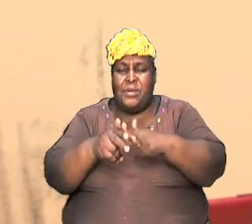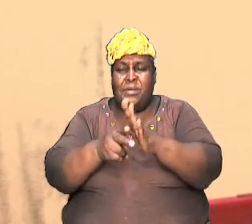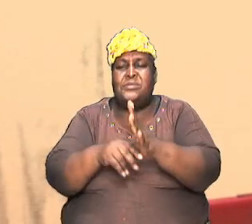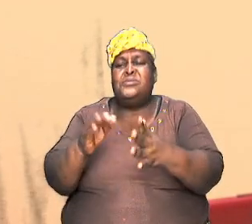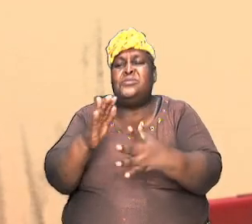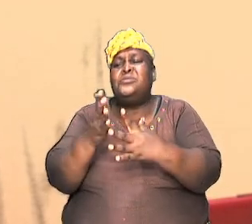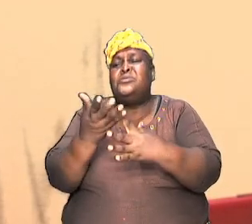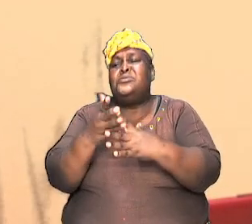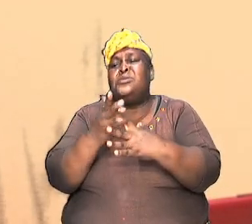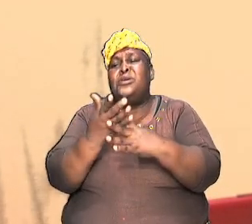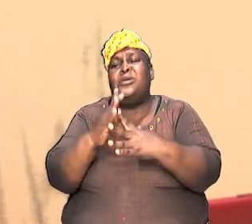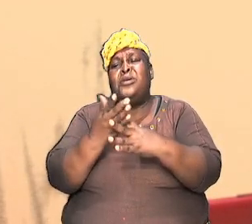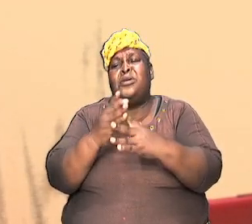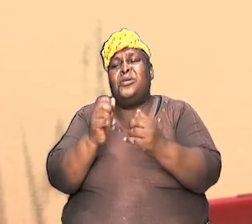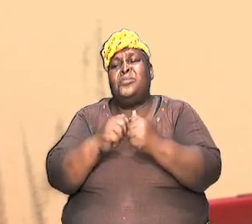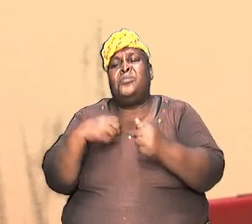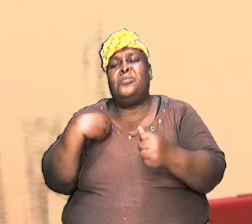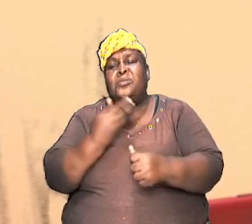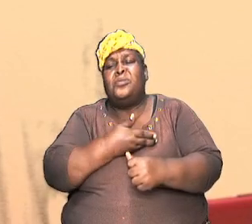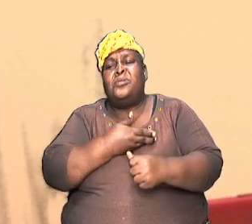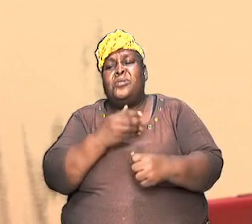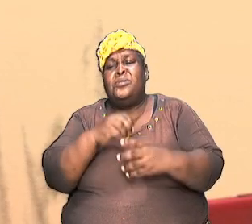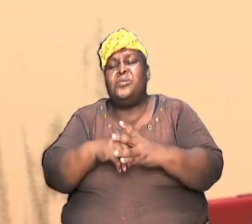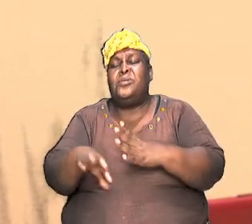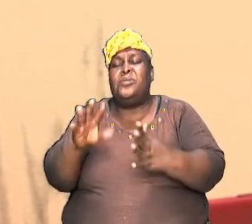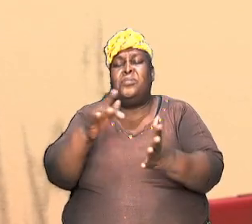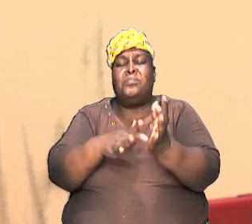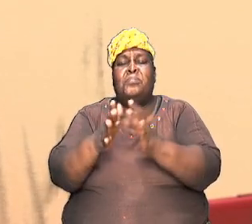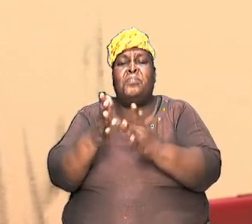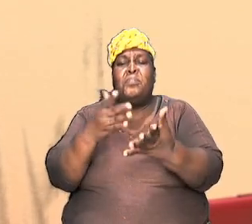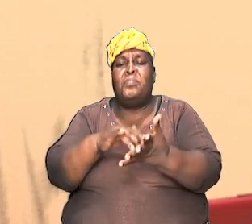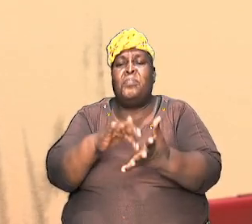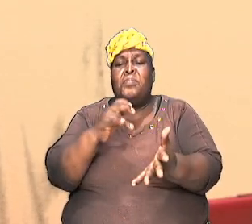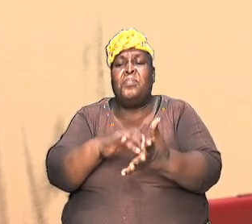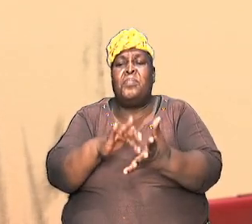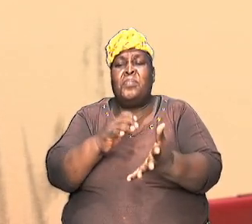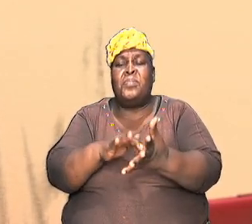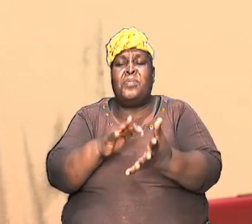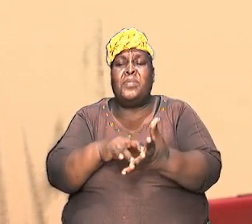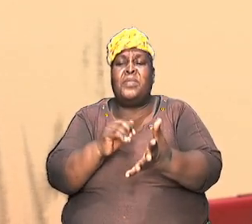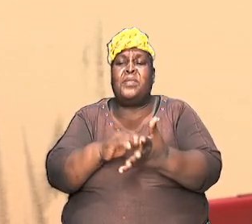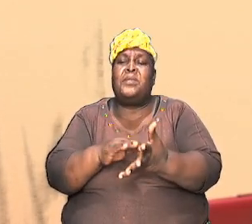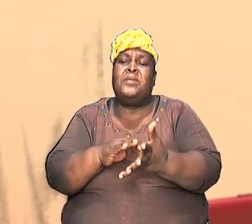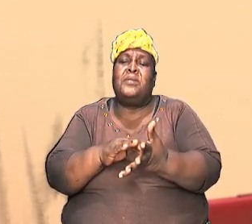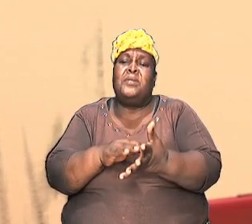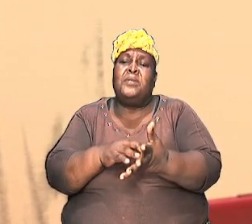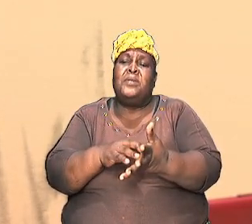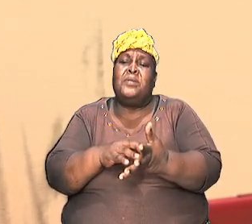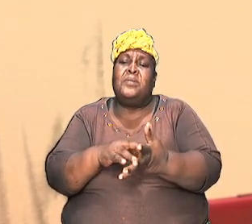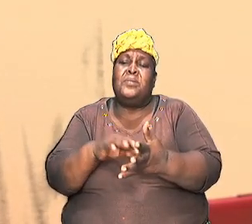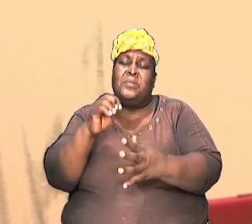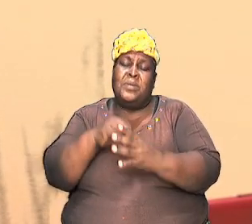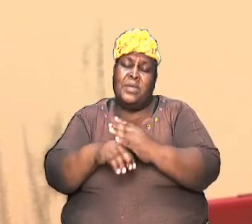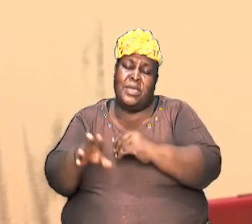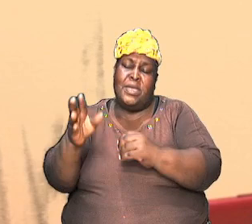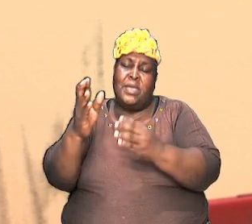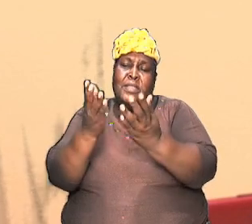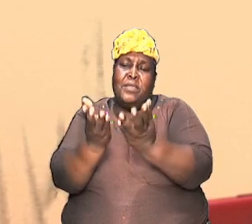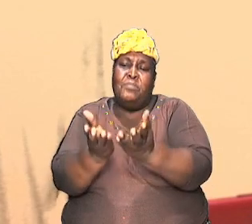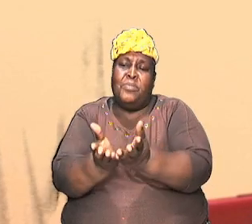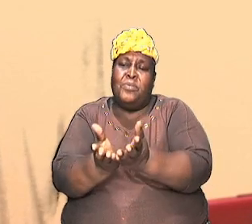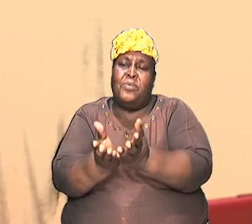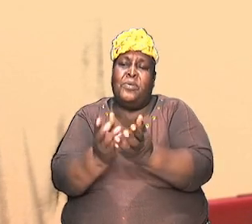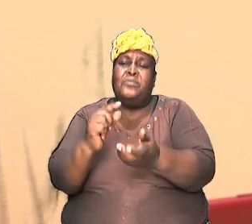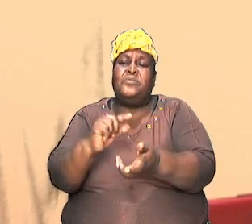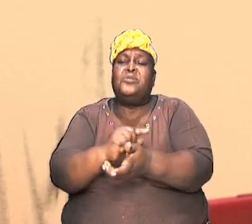us Amen in our regular Bible study series. We have been in the book of Genesis